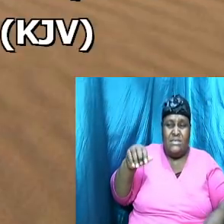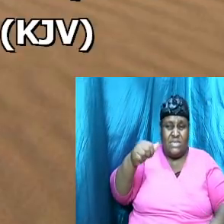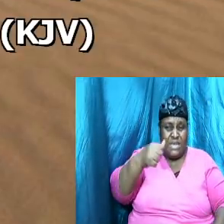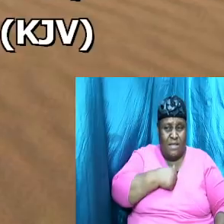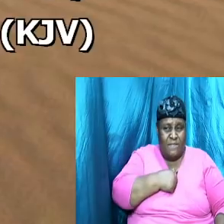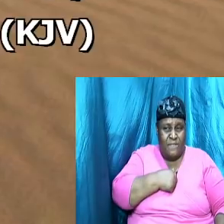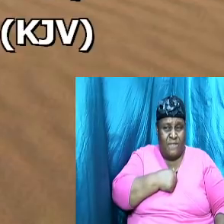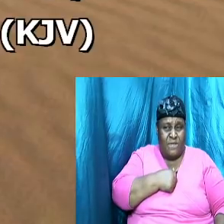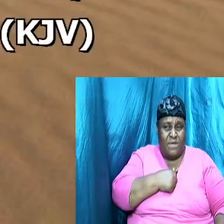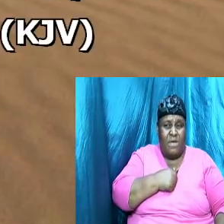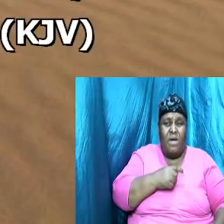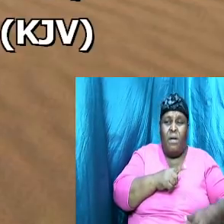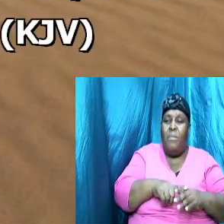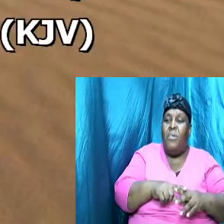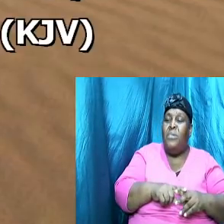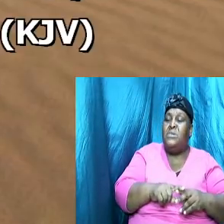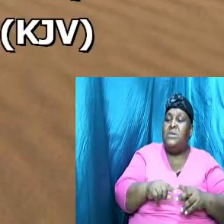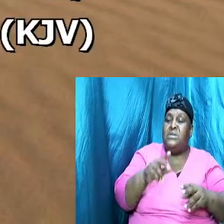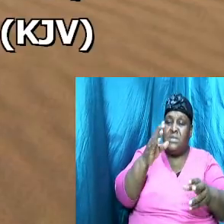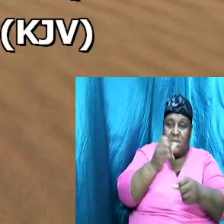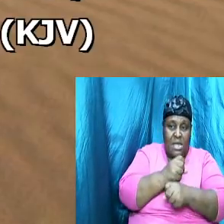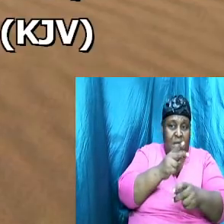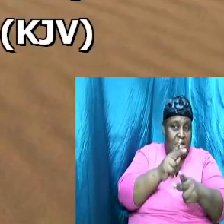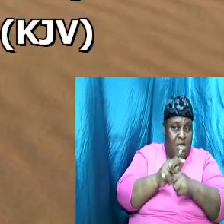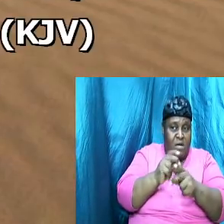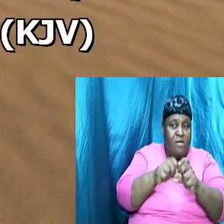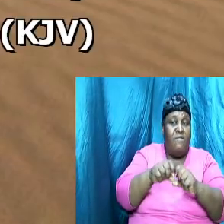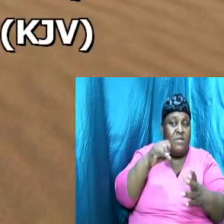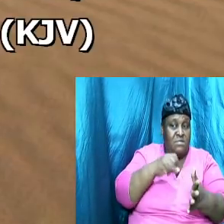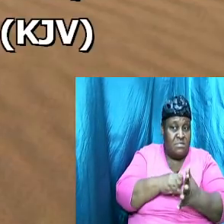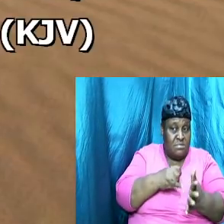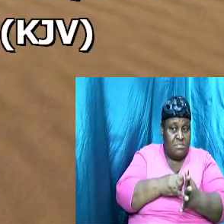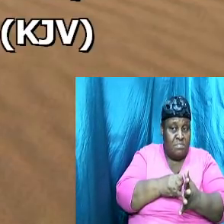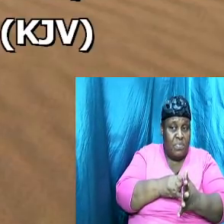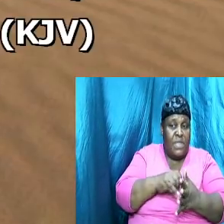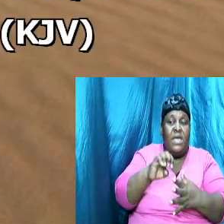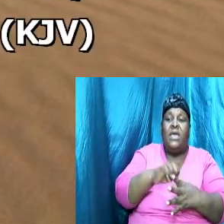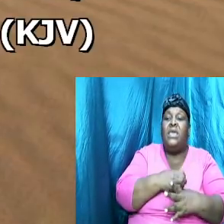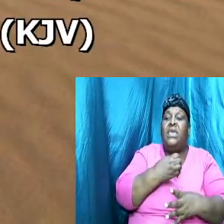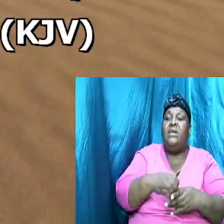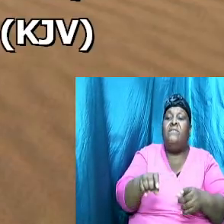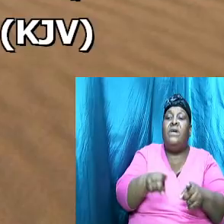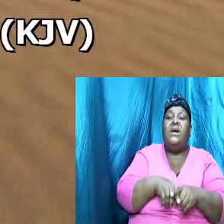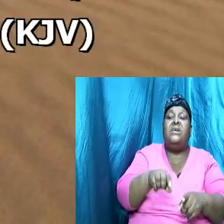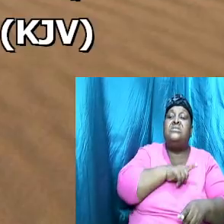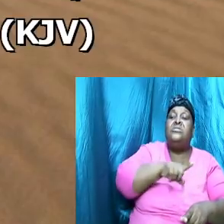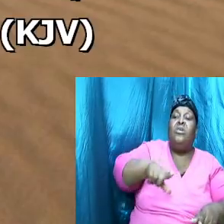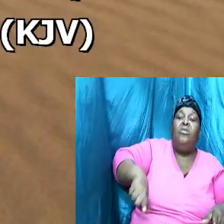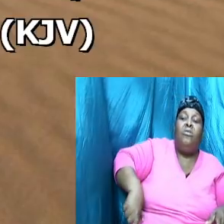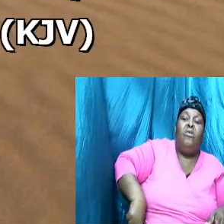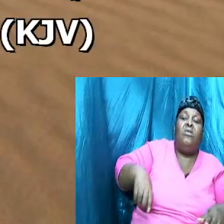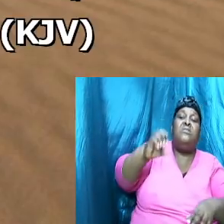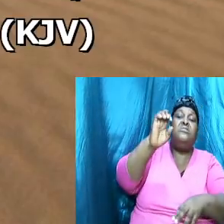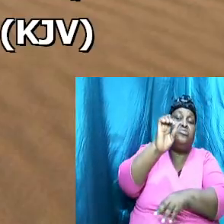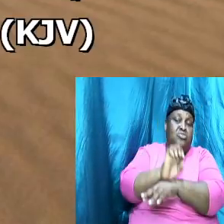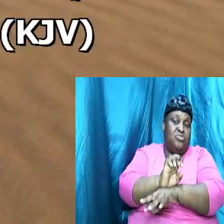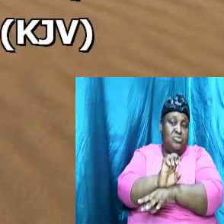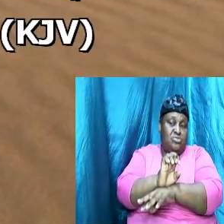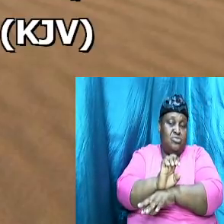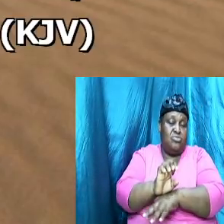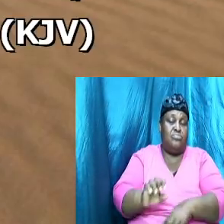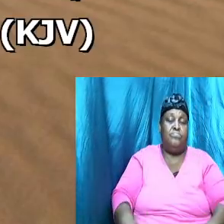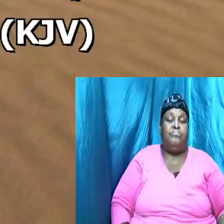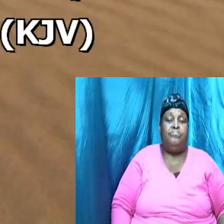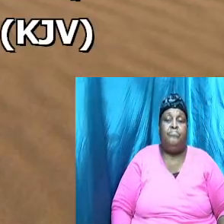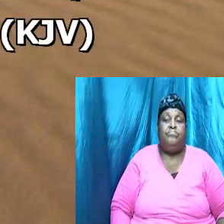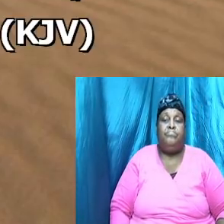but nourish it and cherish it even as the Lord the church